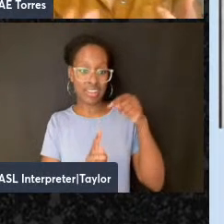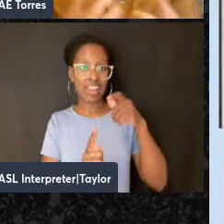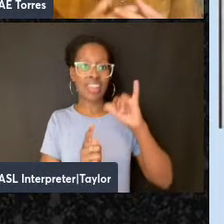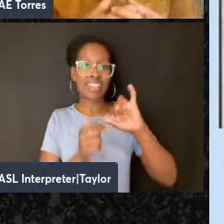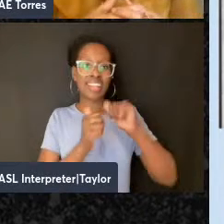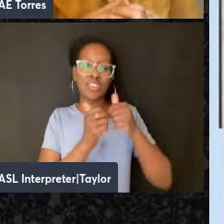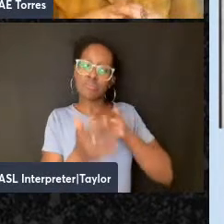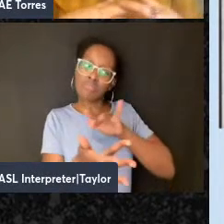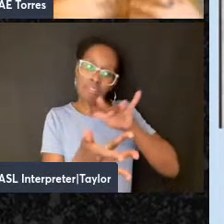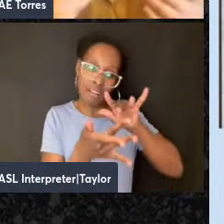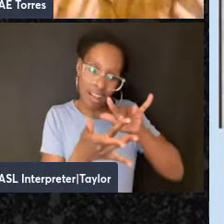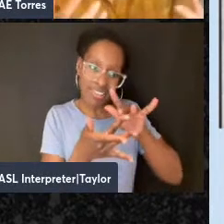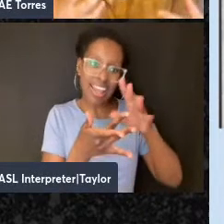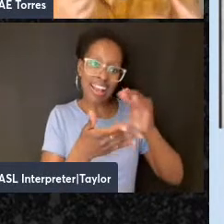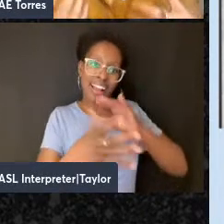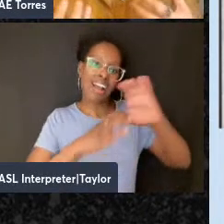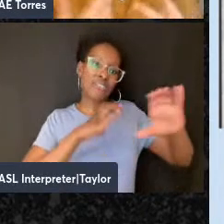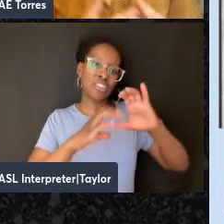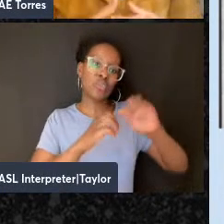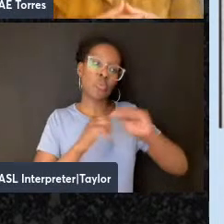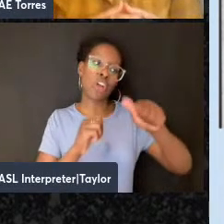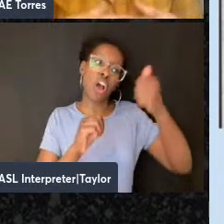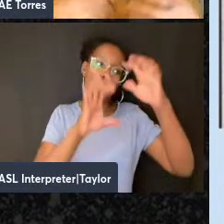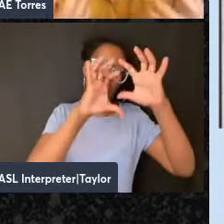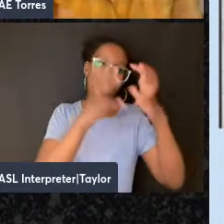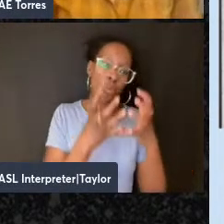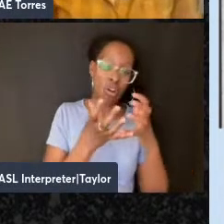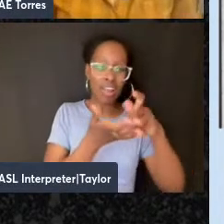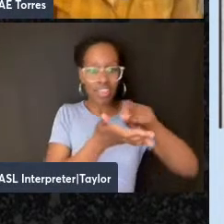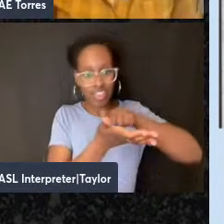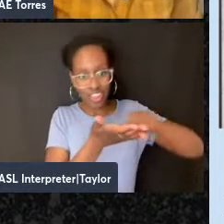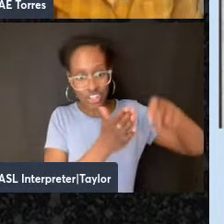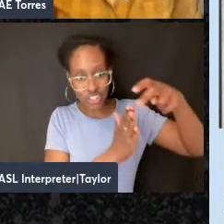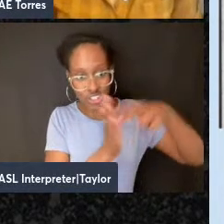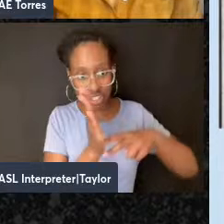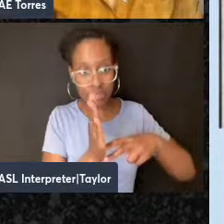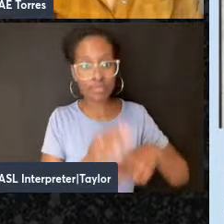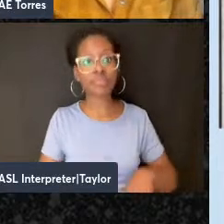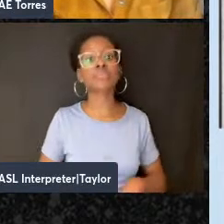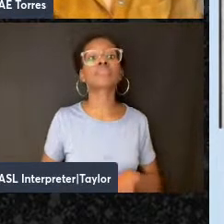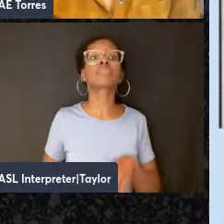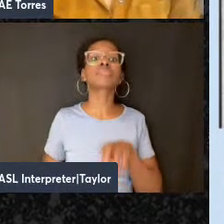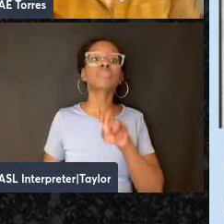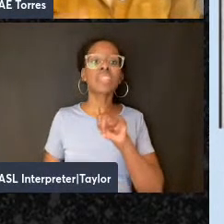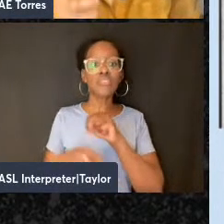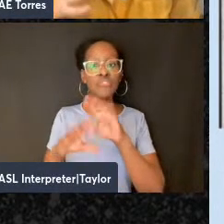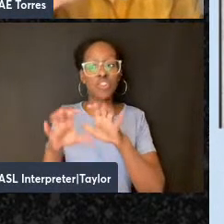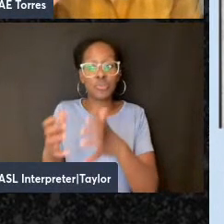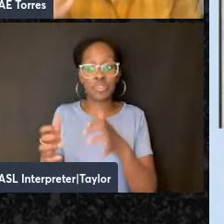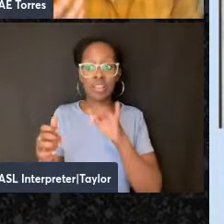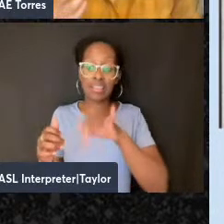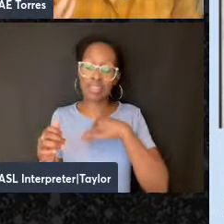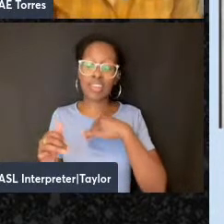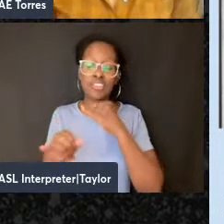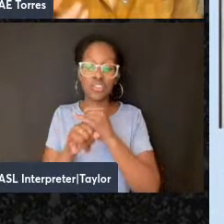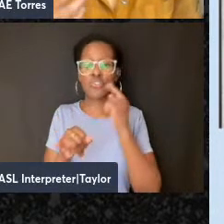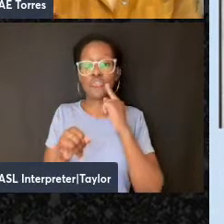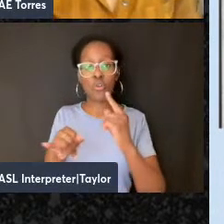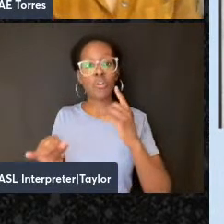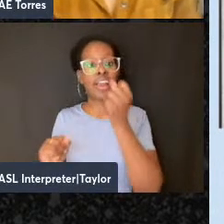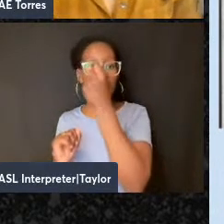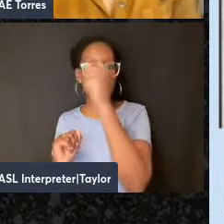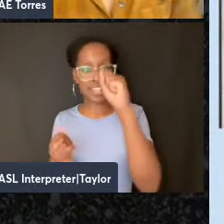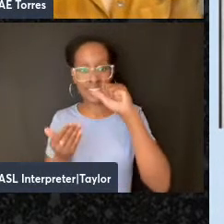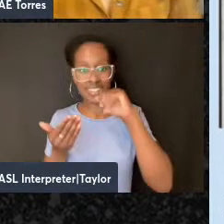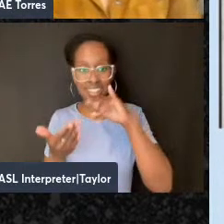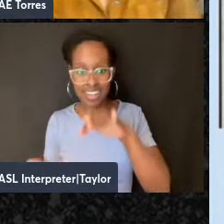conversation with other world literatures. And even today, groups like the Institute for Anarchist Studies devote funds to